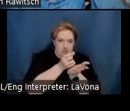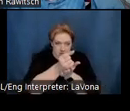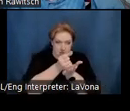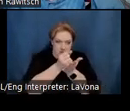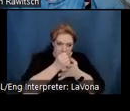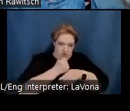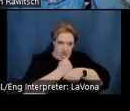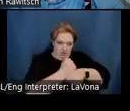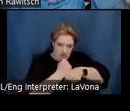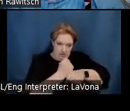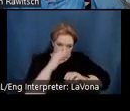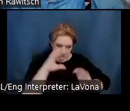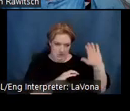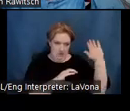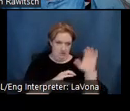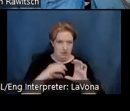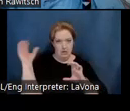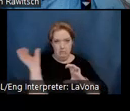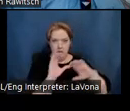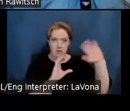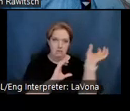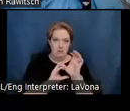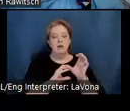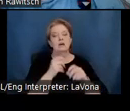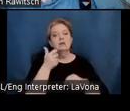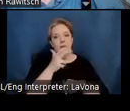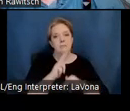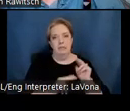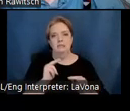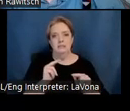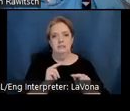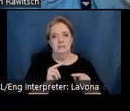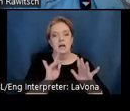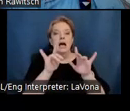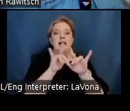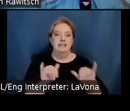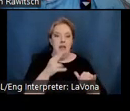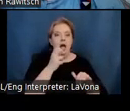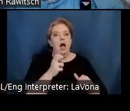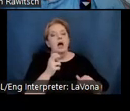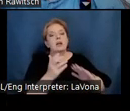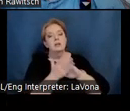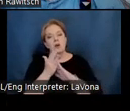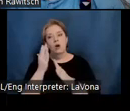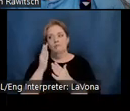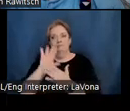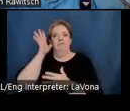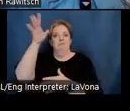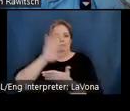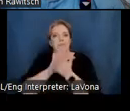beautiful place to live with his family while operating what would one day become a world famous woodworking studio.